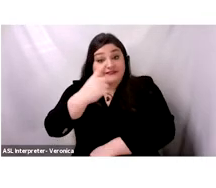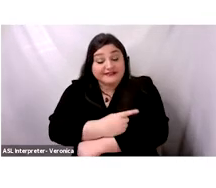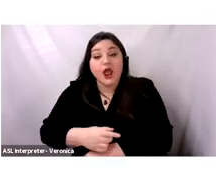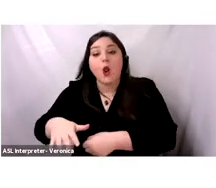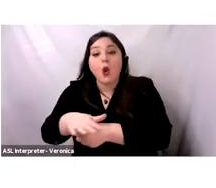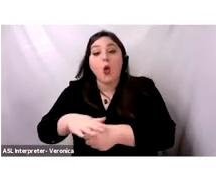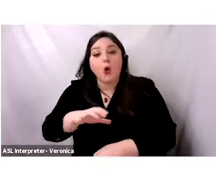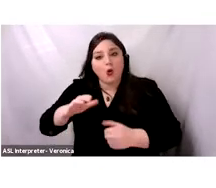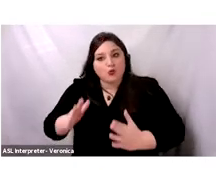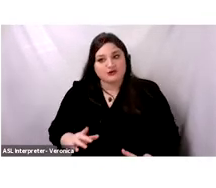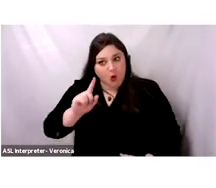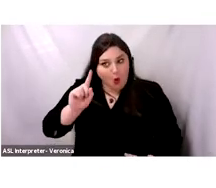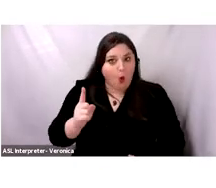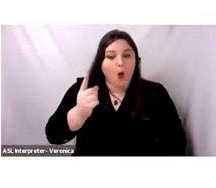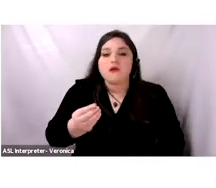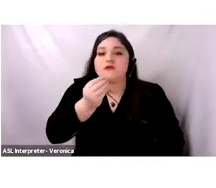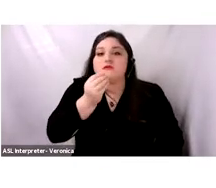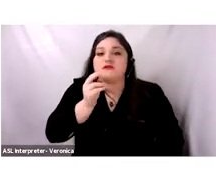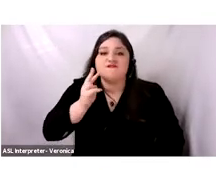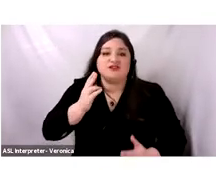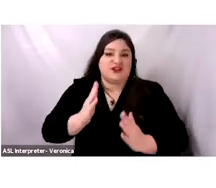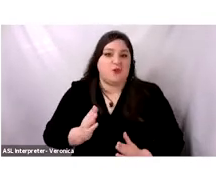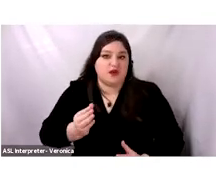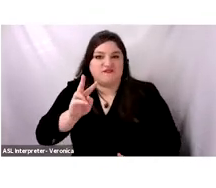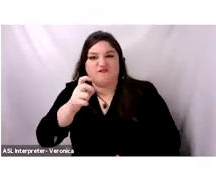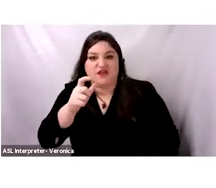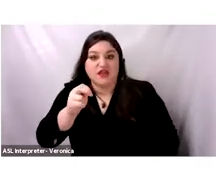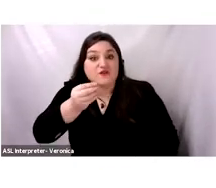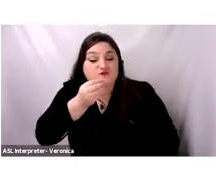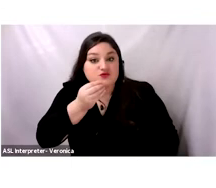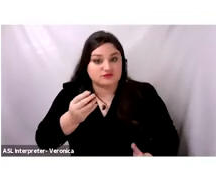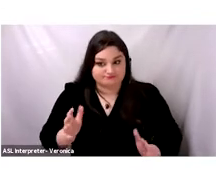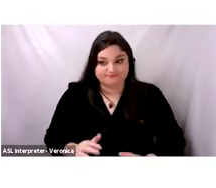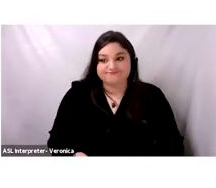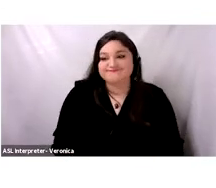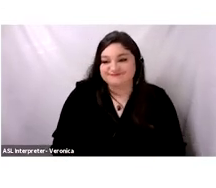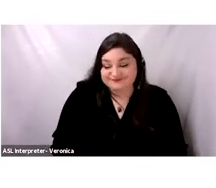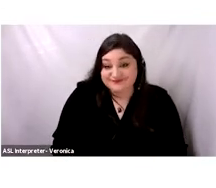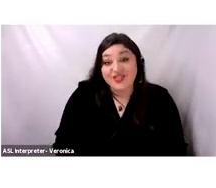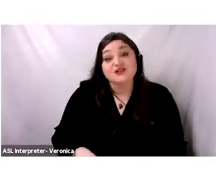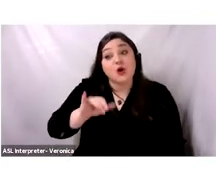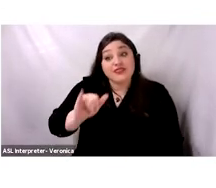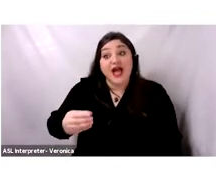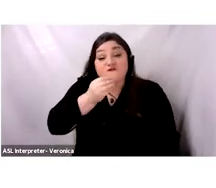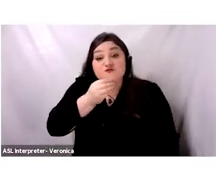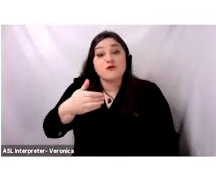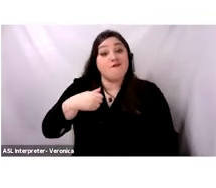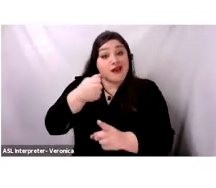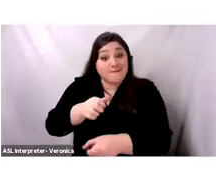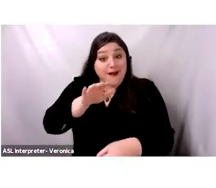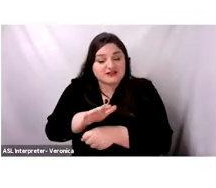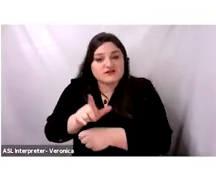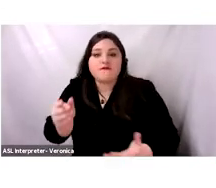vegetarian and vegan dishes, and they were added to a cookbook written by